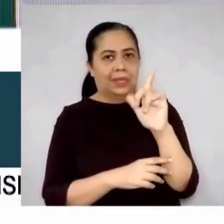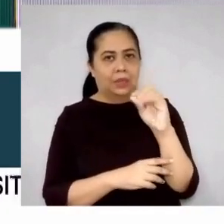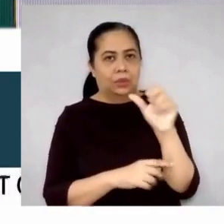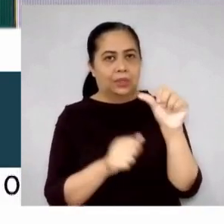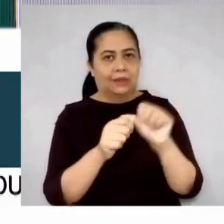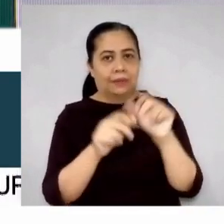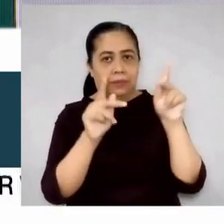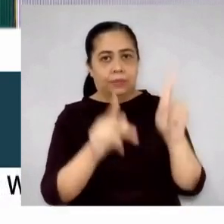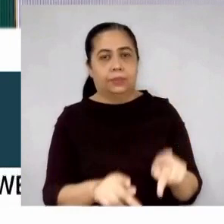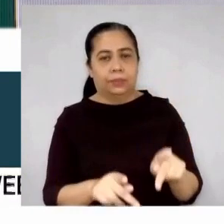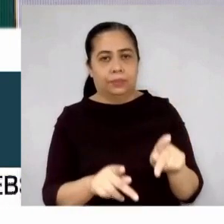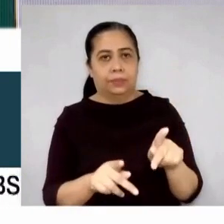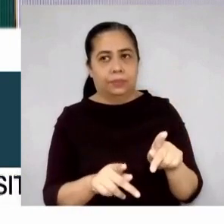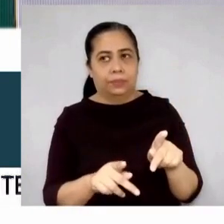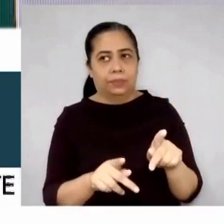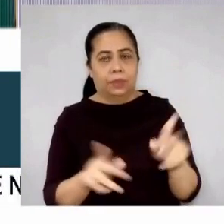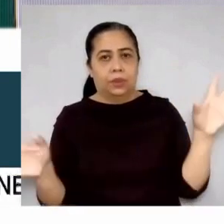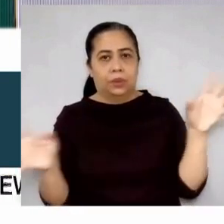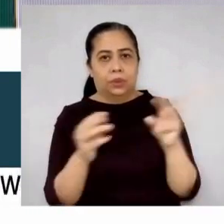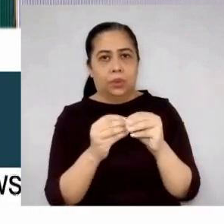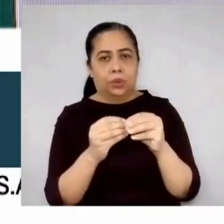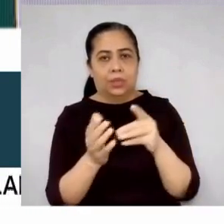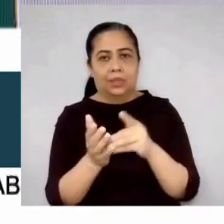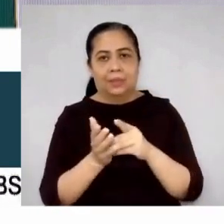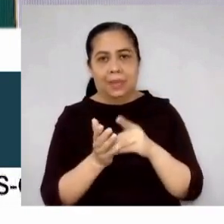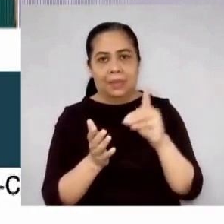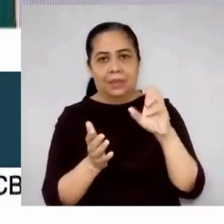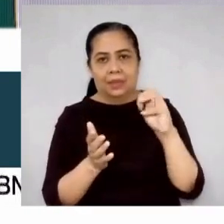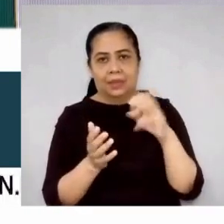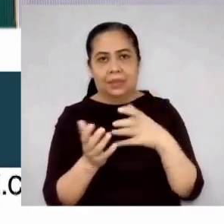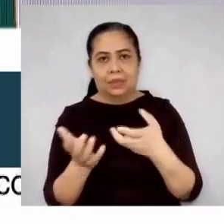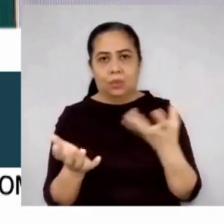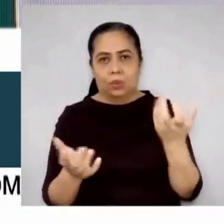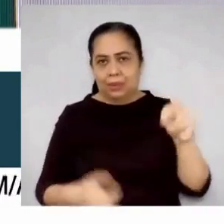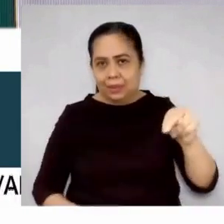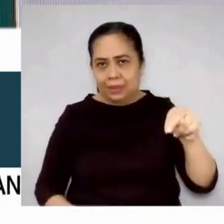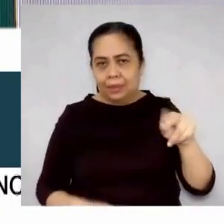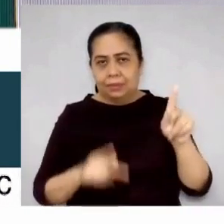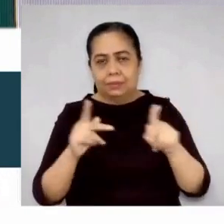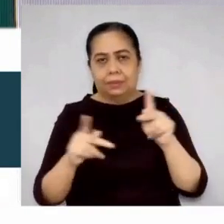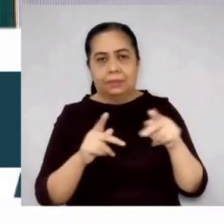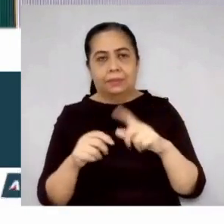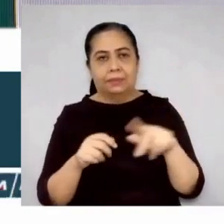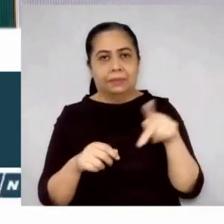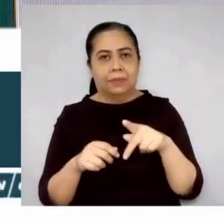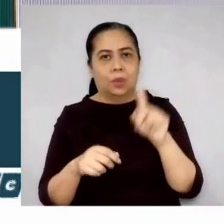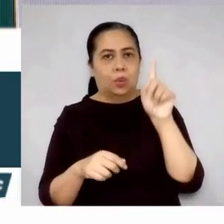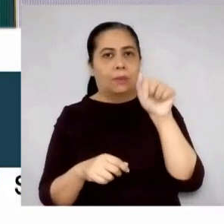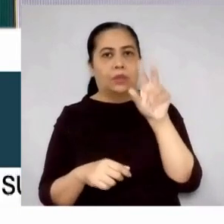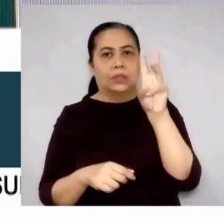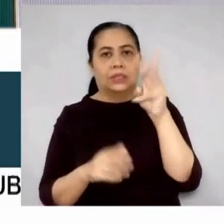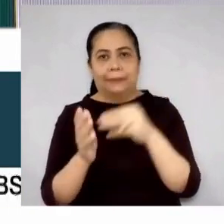ang total demand ng Pilipinas ay 1.6 million